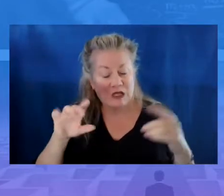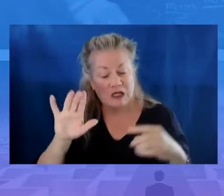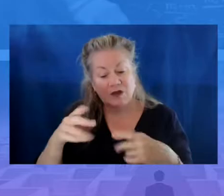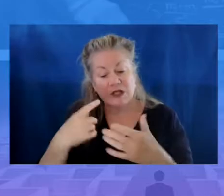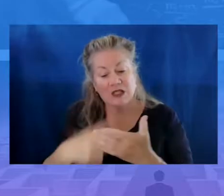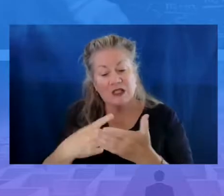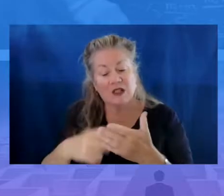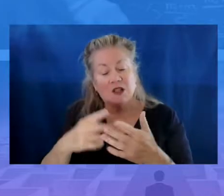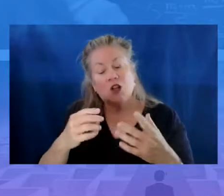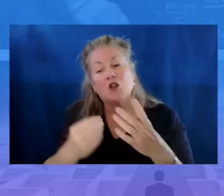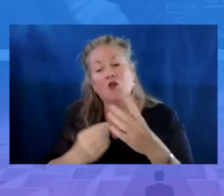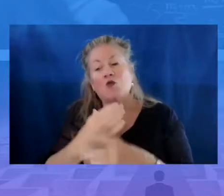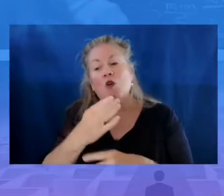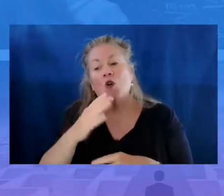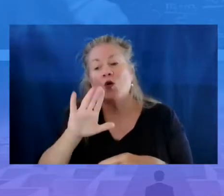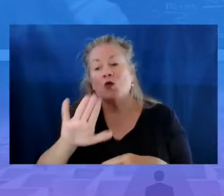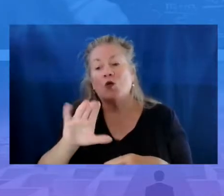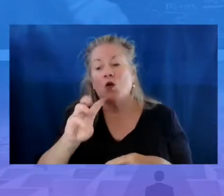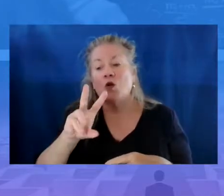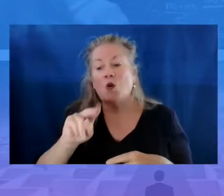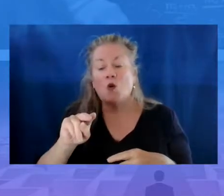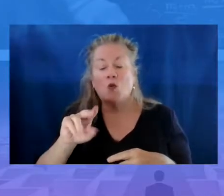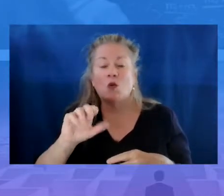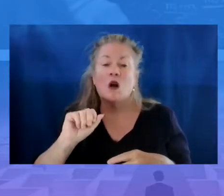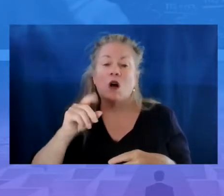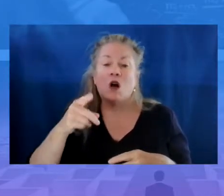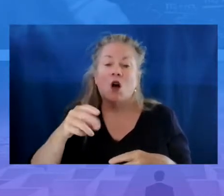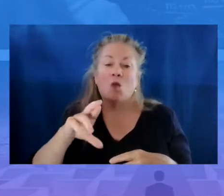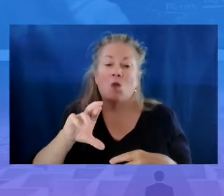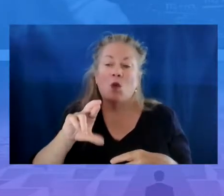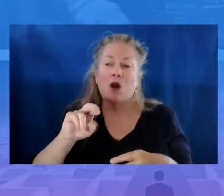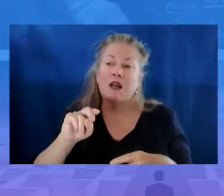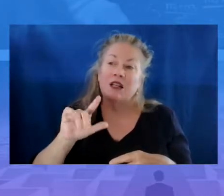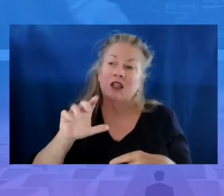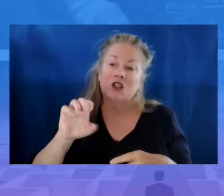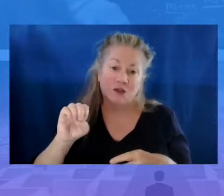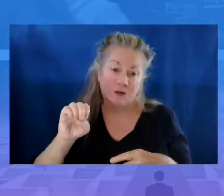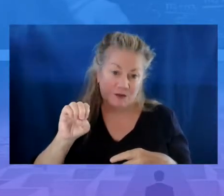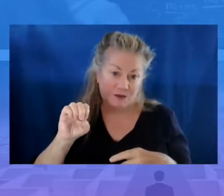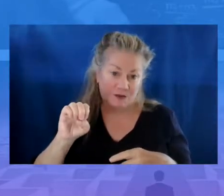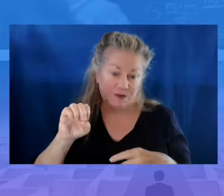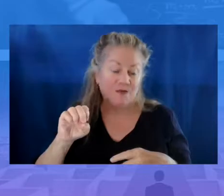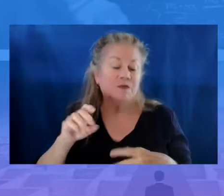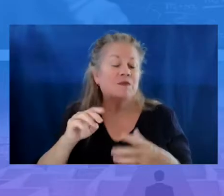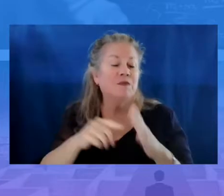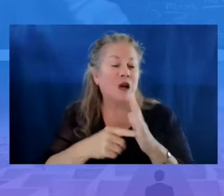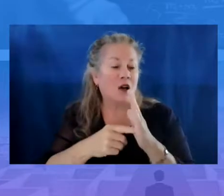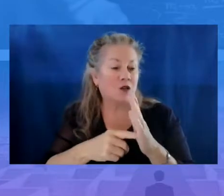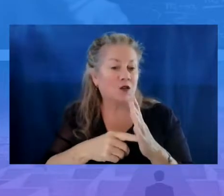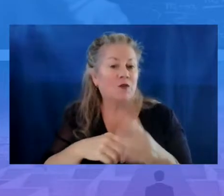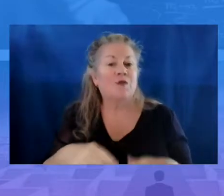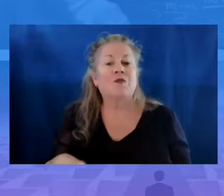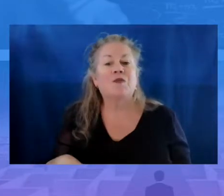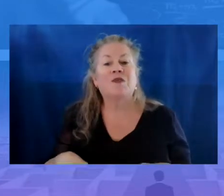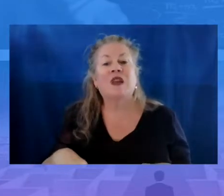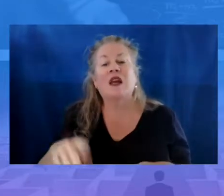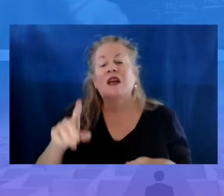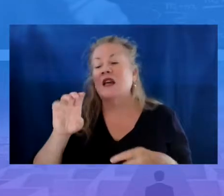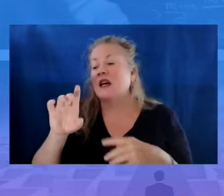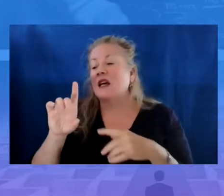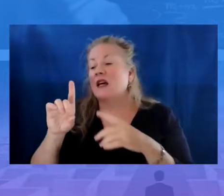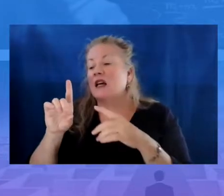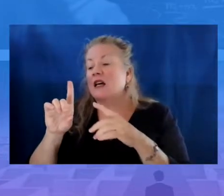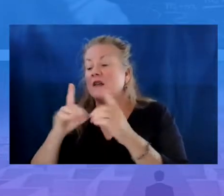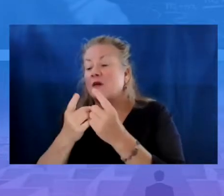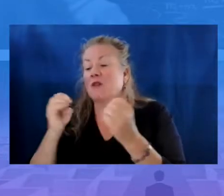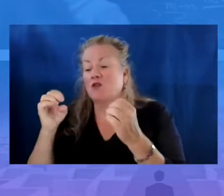discuss Tennessee's unique grow your own apprenticeship teaching model. Then Kent Reed and Michelle Miller from the Kansas